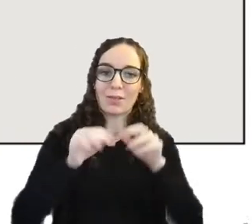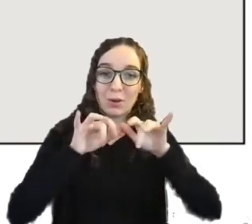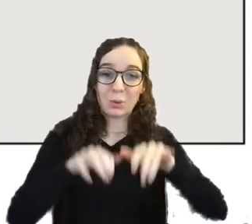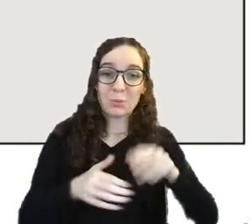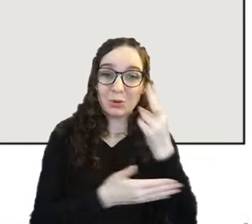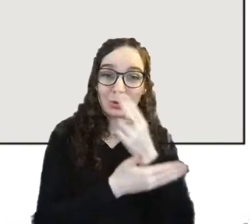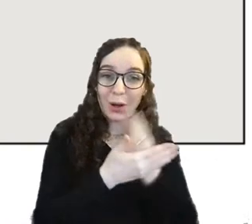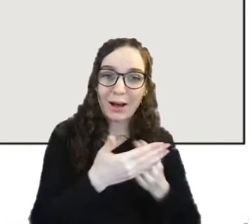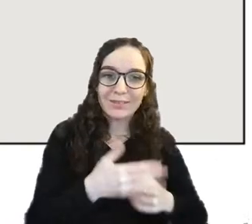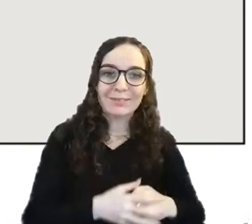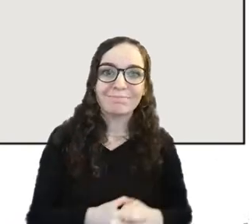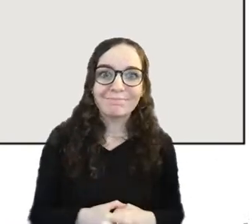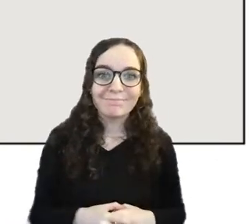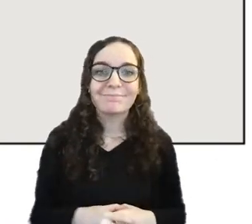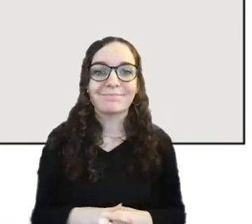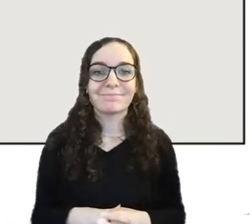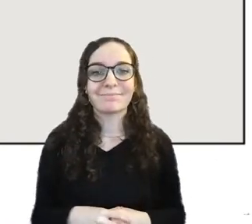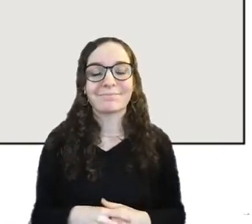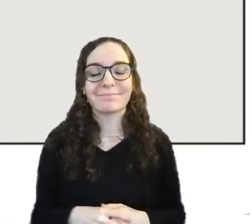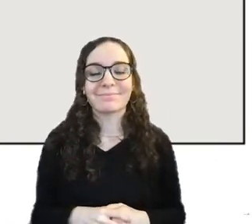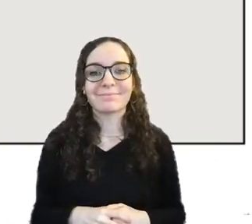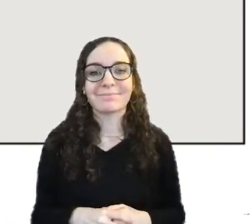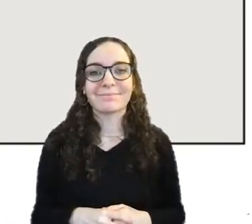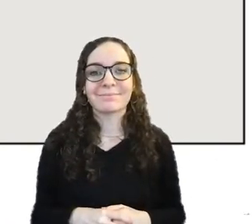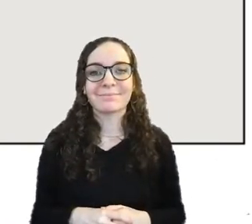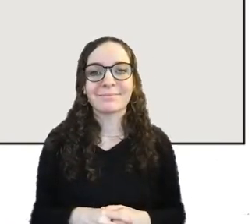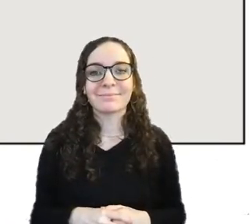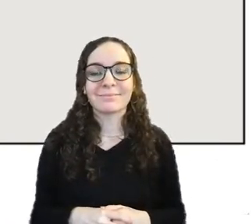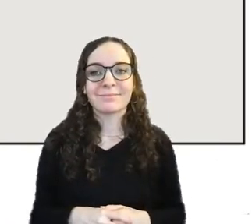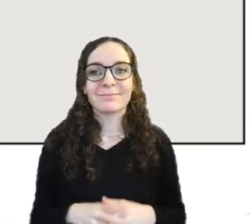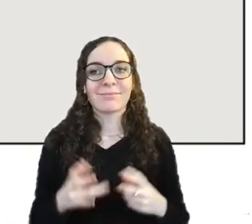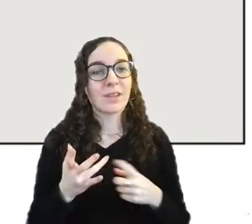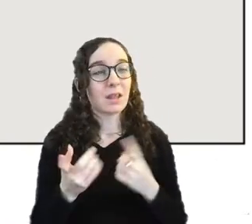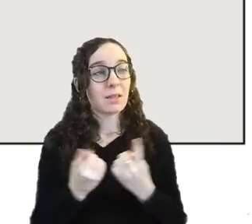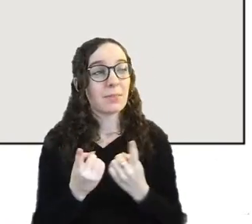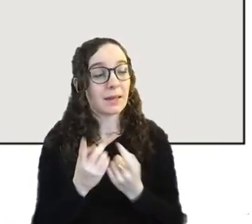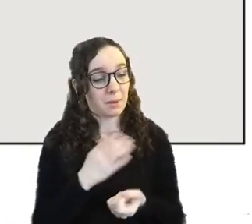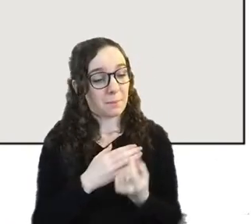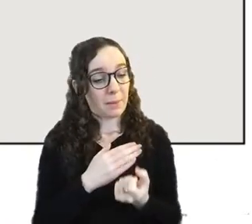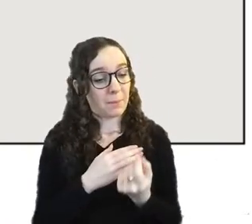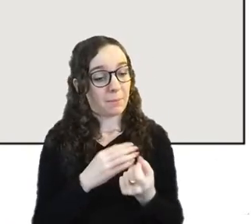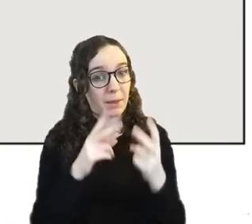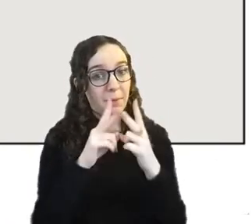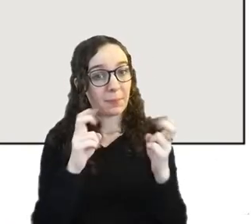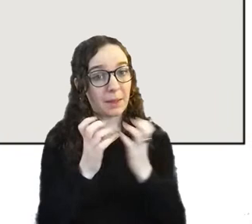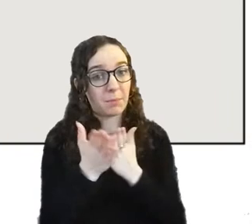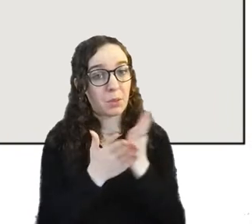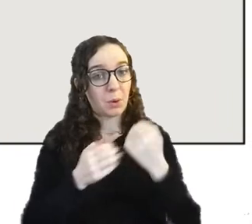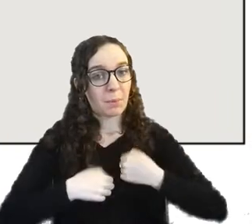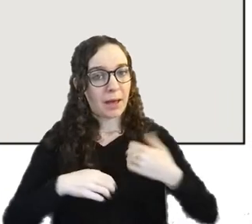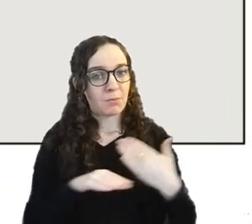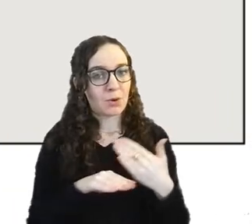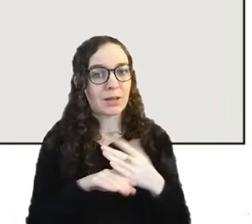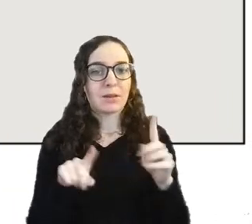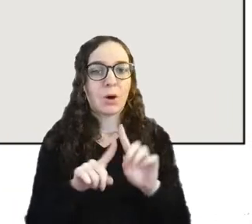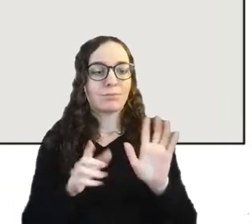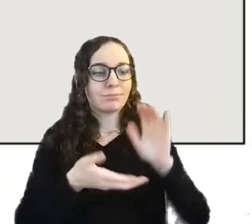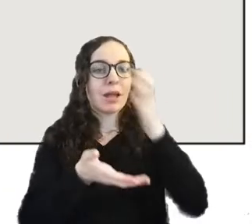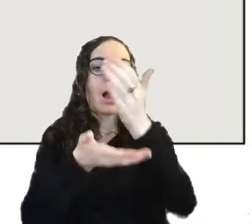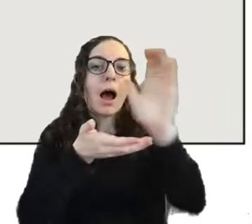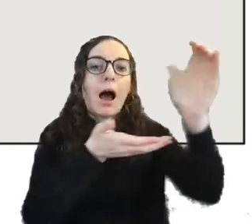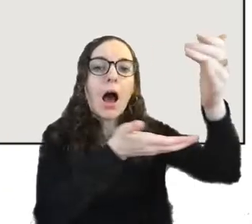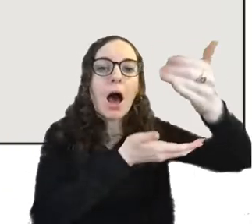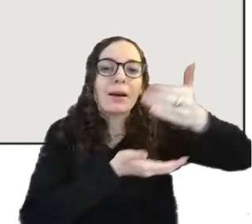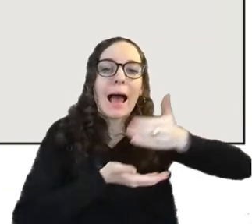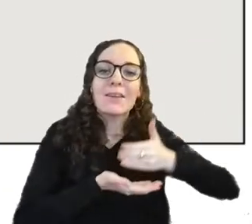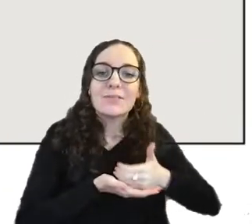something else that is um kind of a recurring theme in my practice are archives because of my job but also